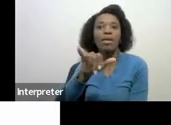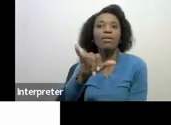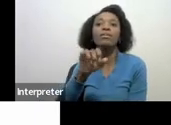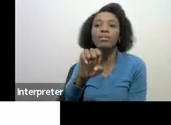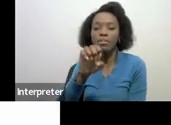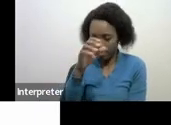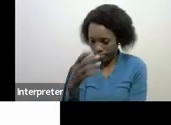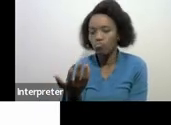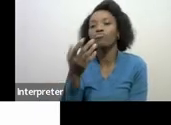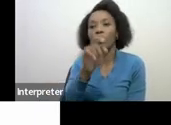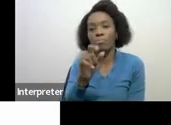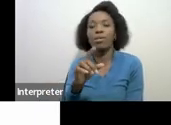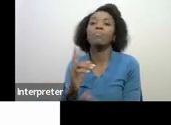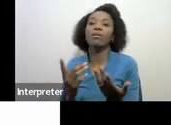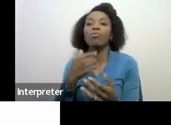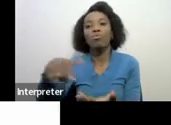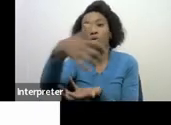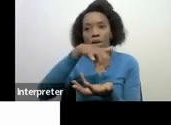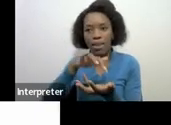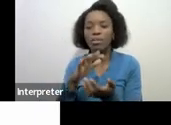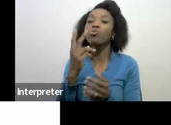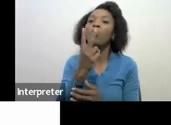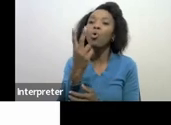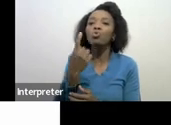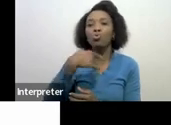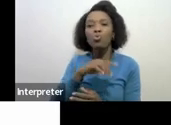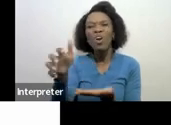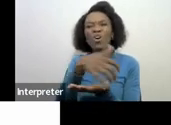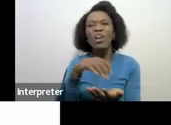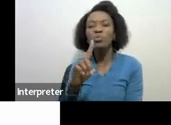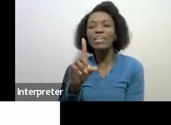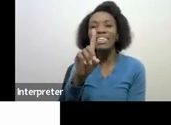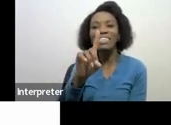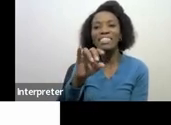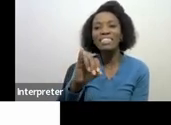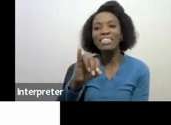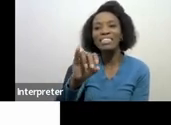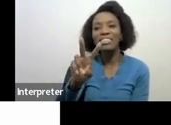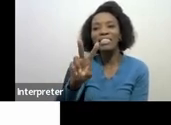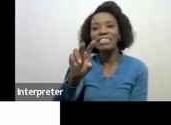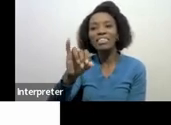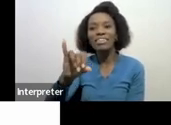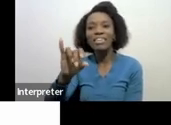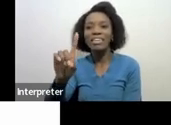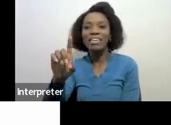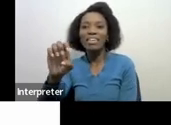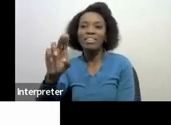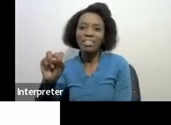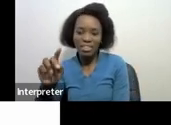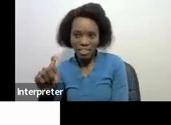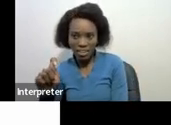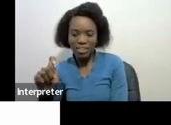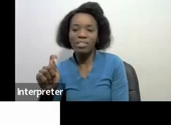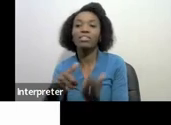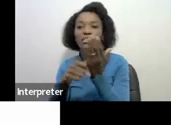texts also known as standard texts on companies for those dividends that companies declare to